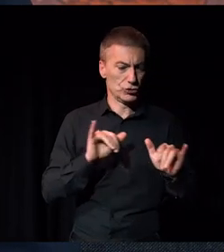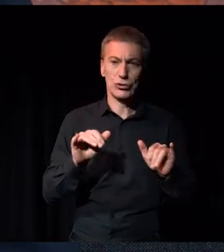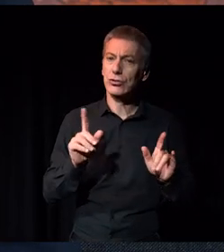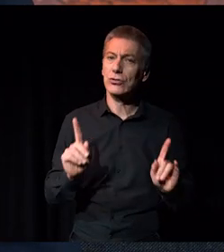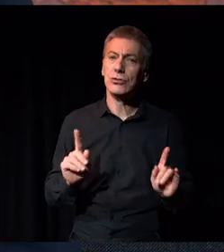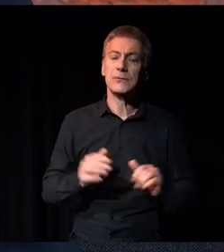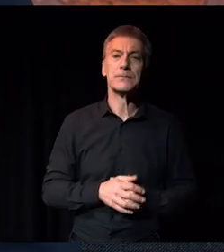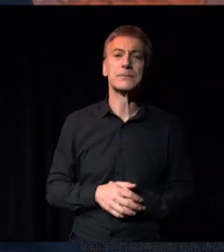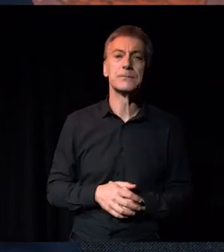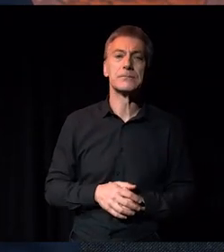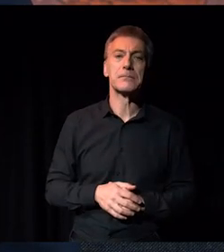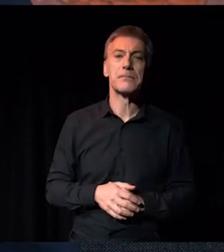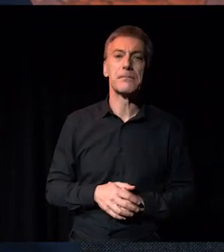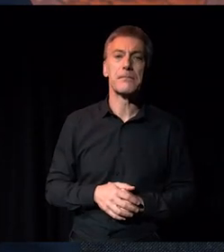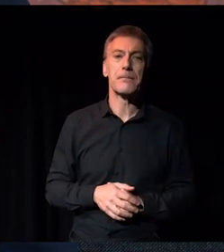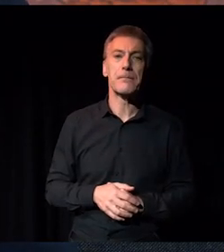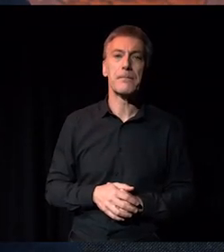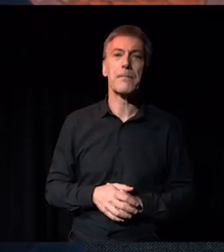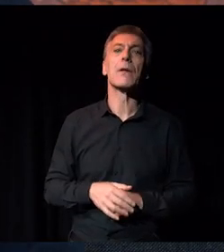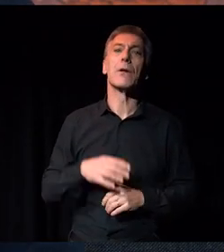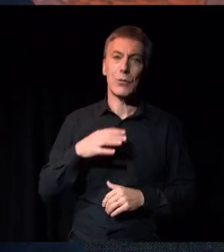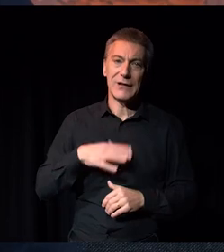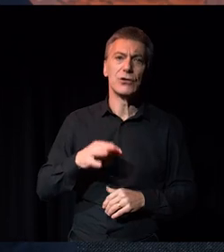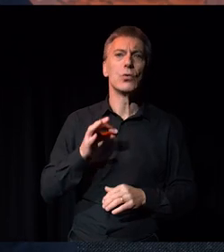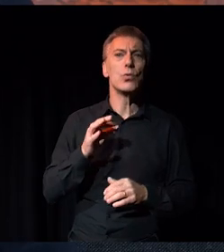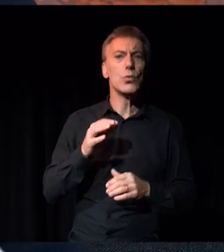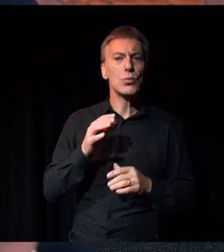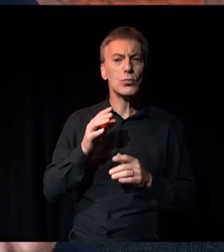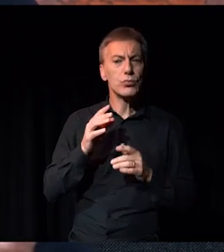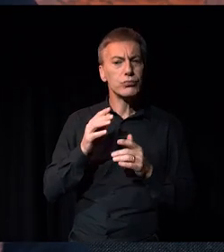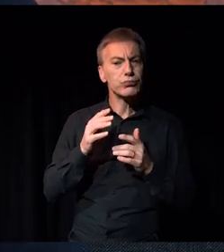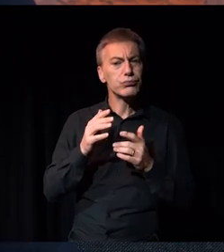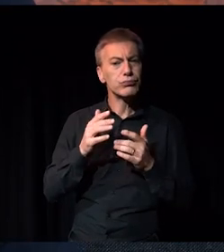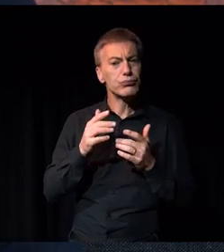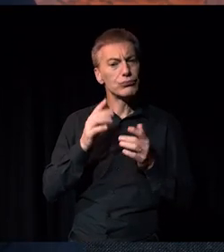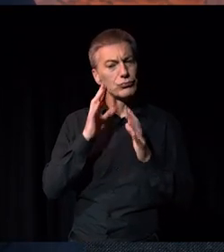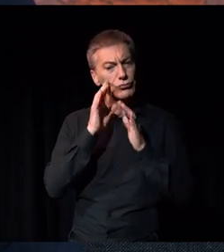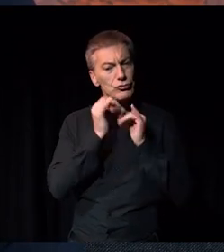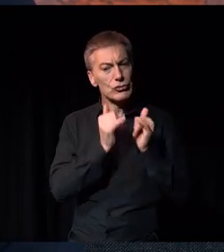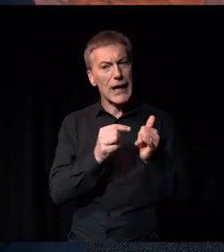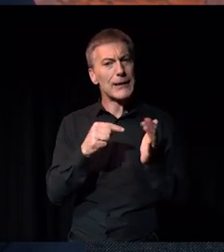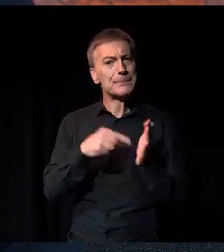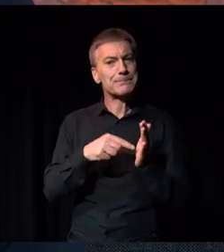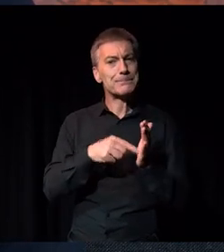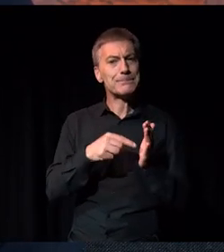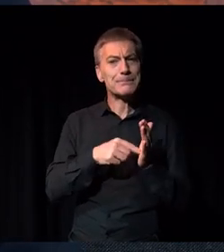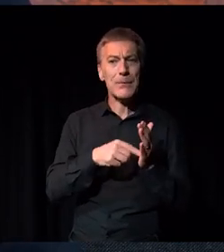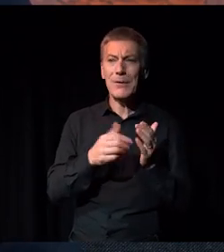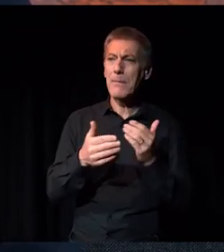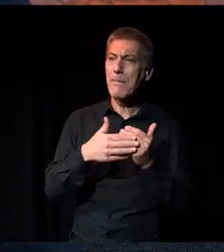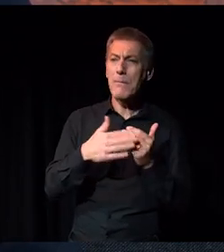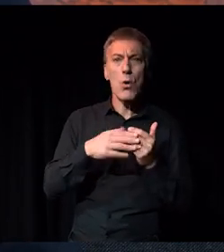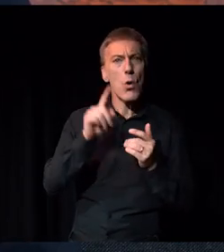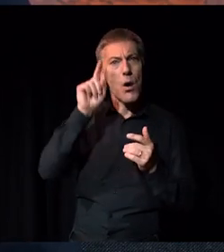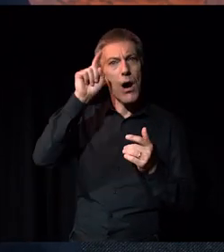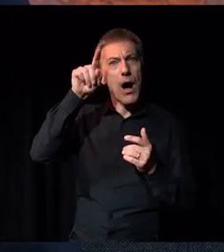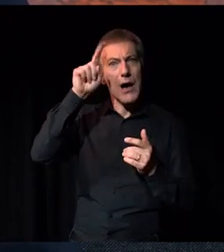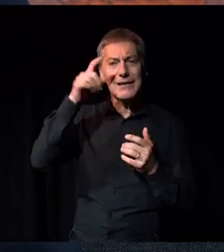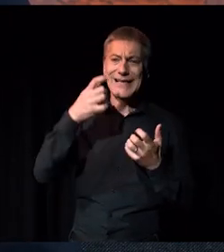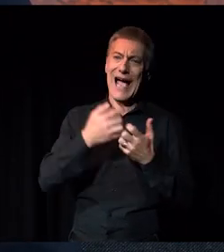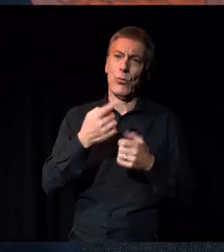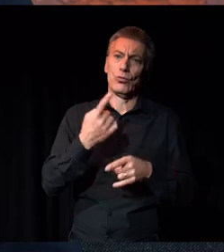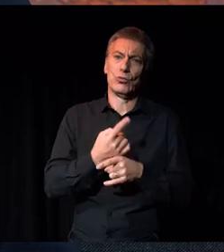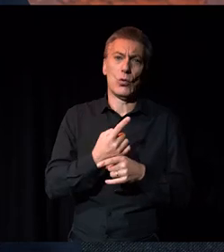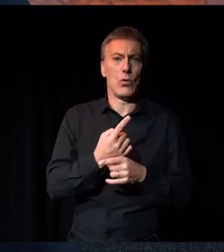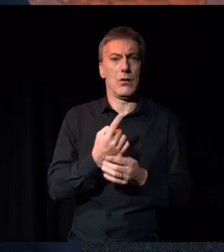we need to ask more questions, invite other ideas about how you might talk